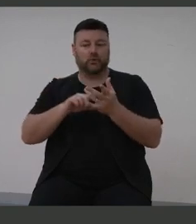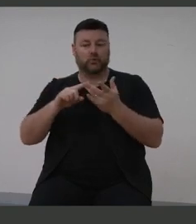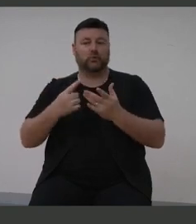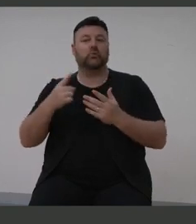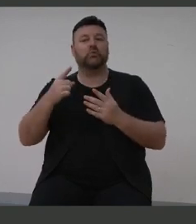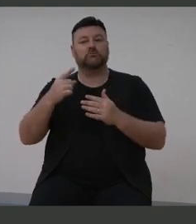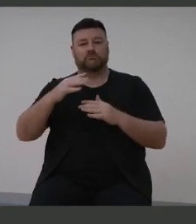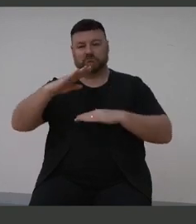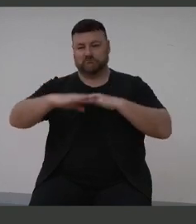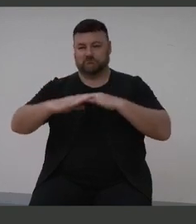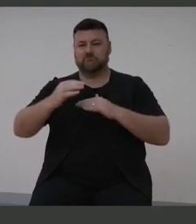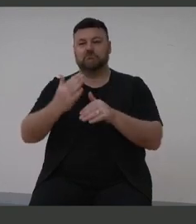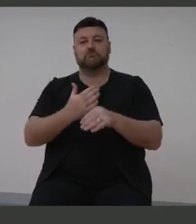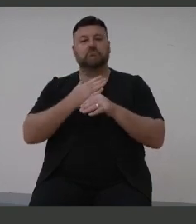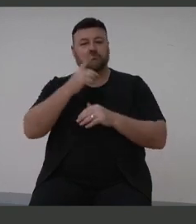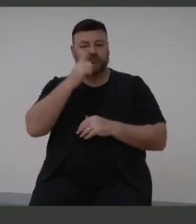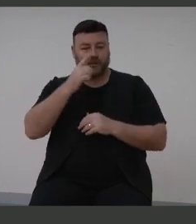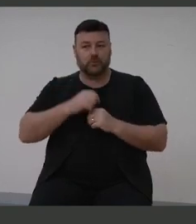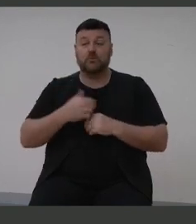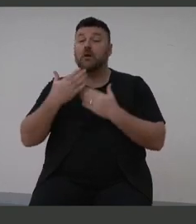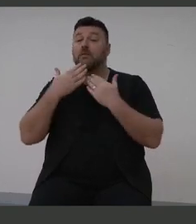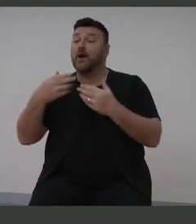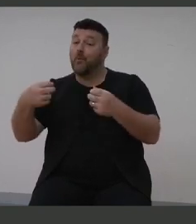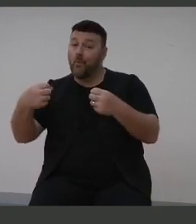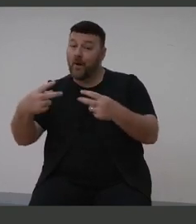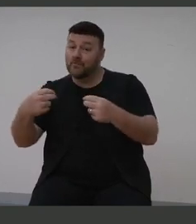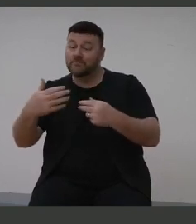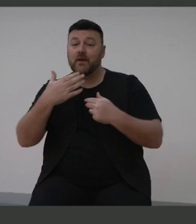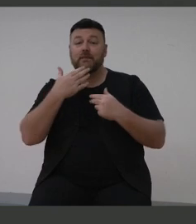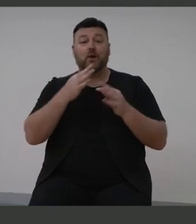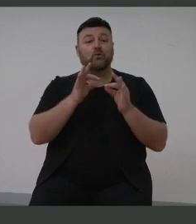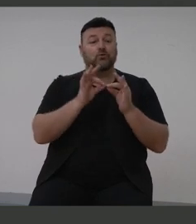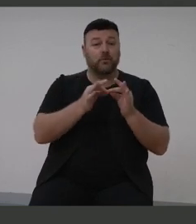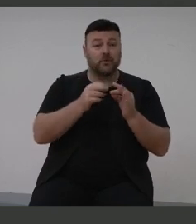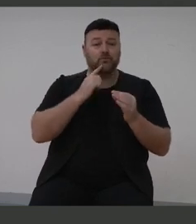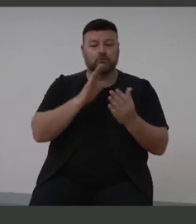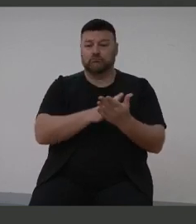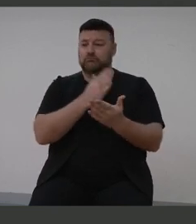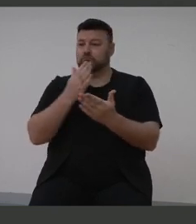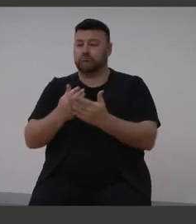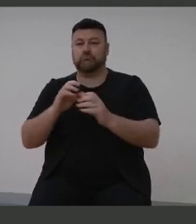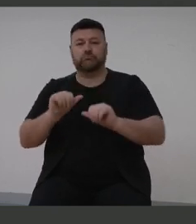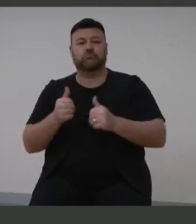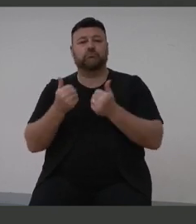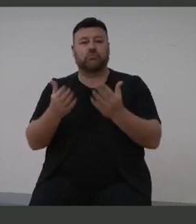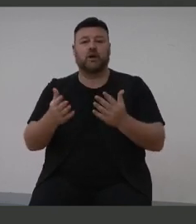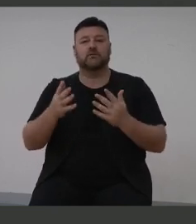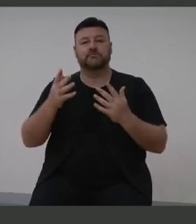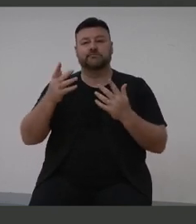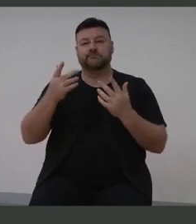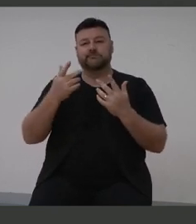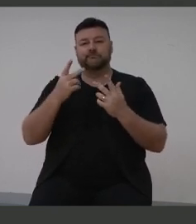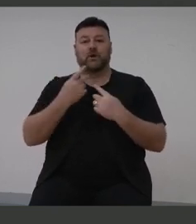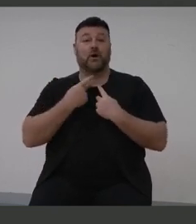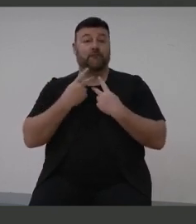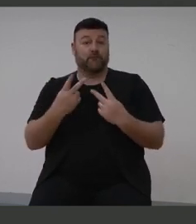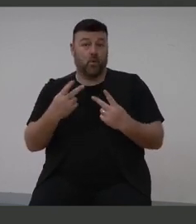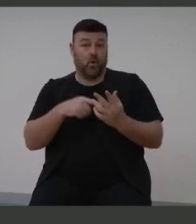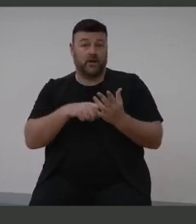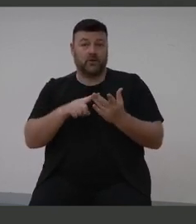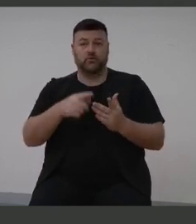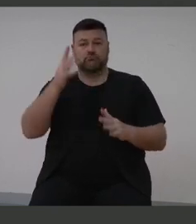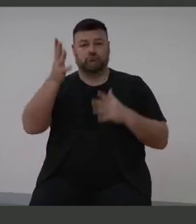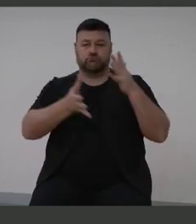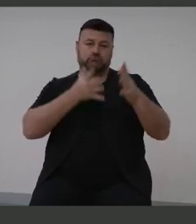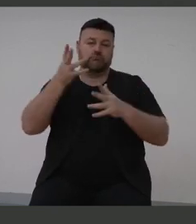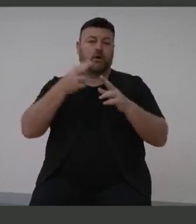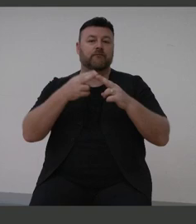captioner and to the Auslan interpreter translating my voice and others into the national language of the Australian deaf community.